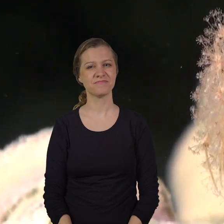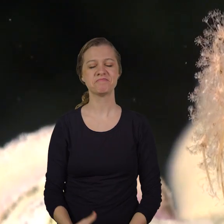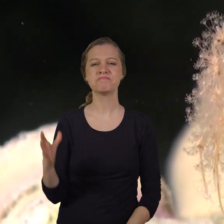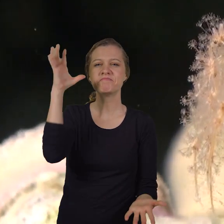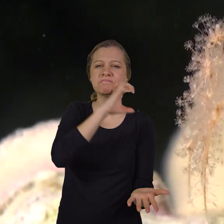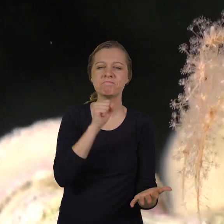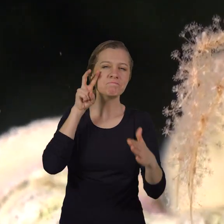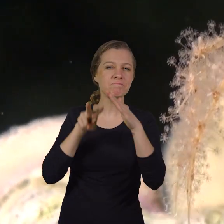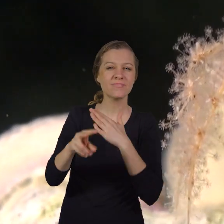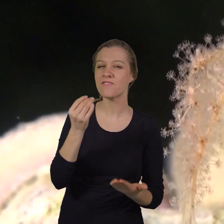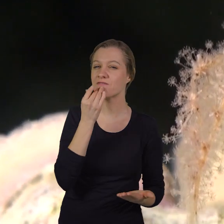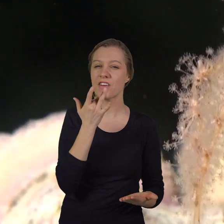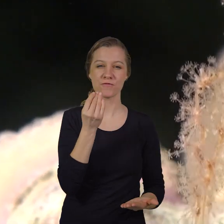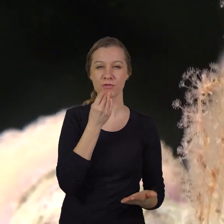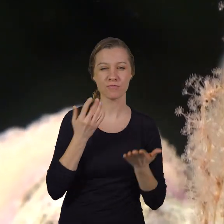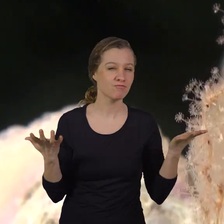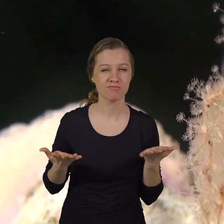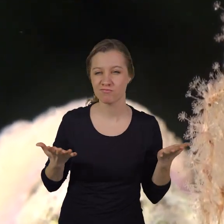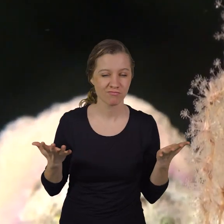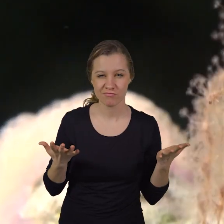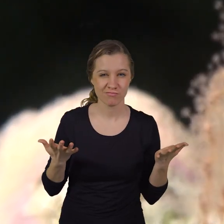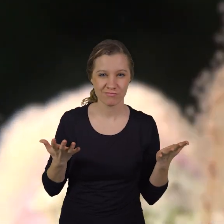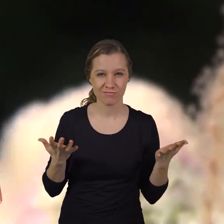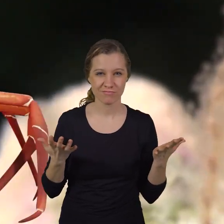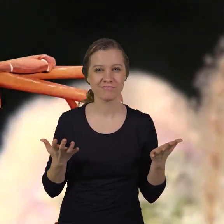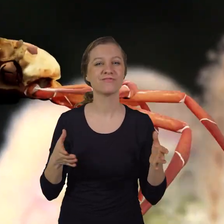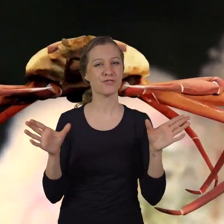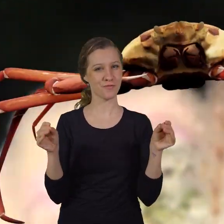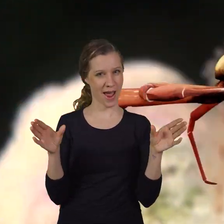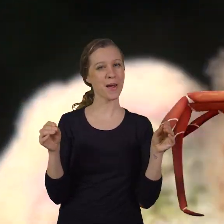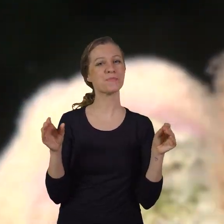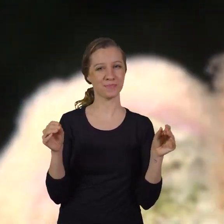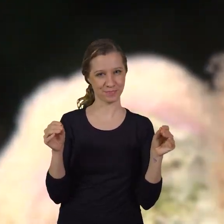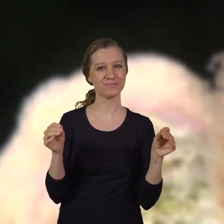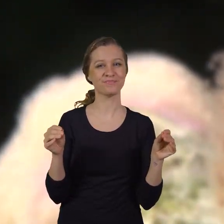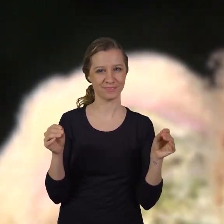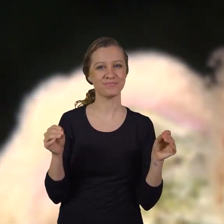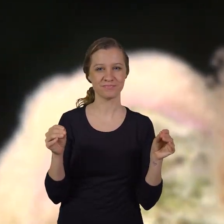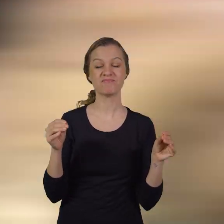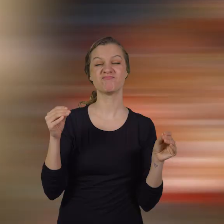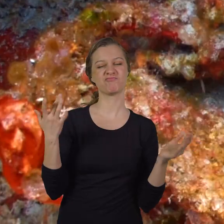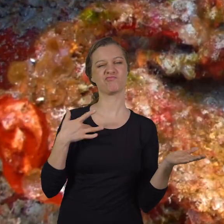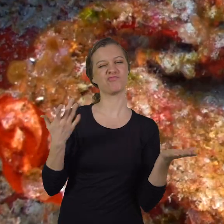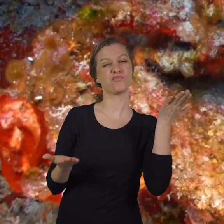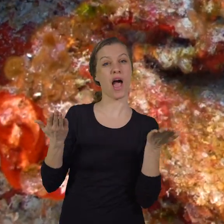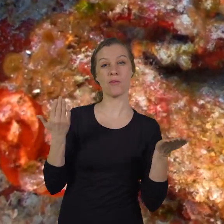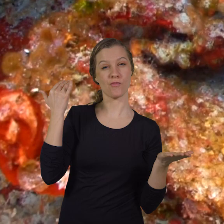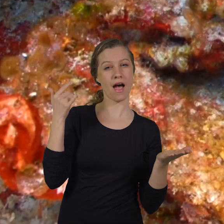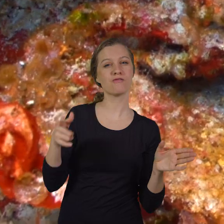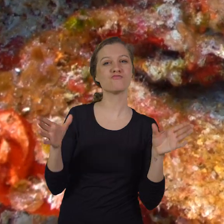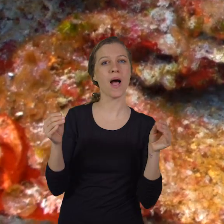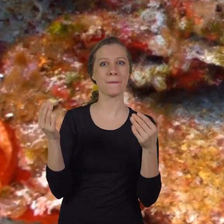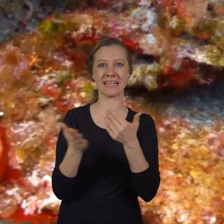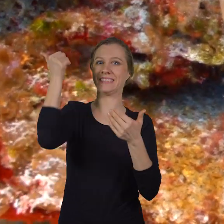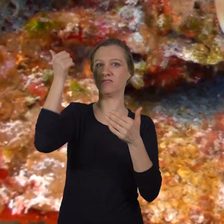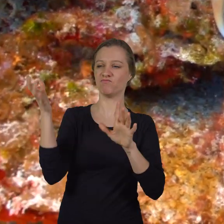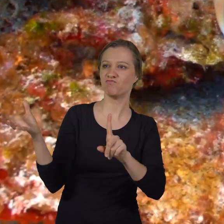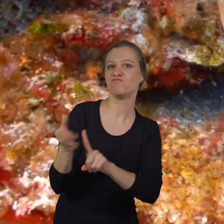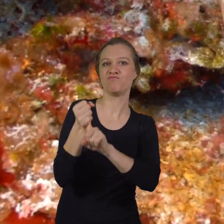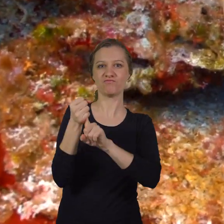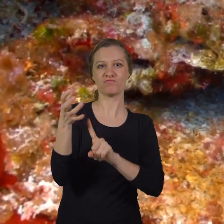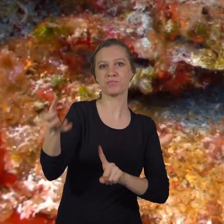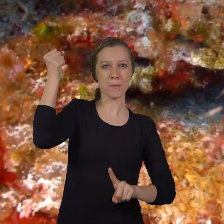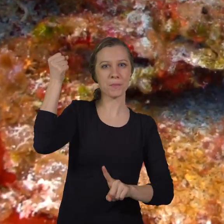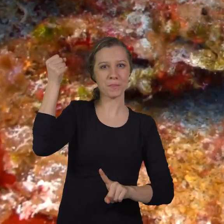Can you guess what their favorite food might be? It's crab! That is probably because crabs are the easiest